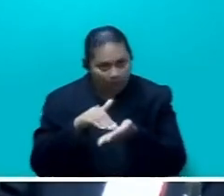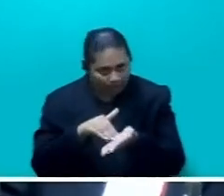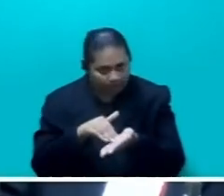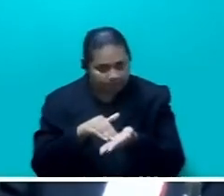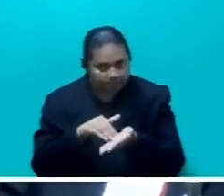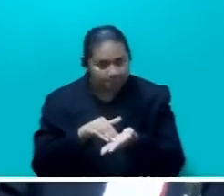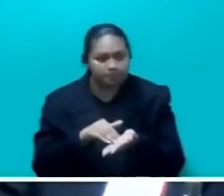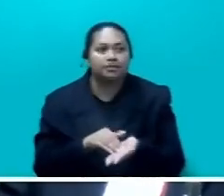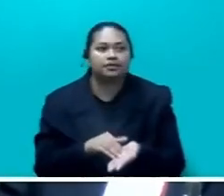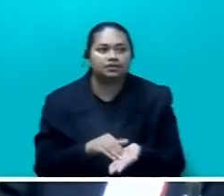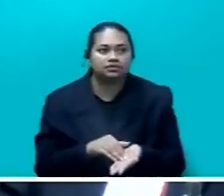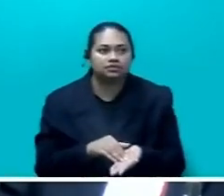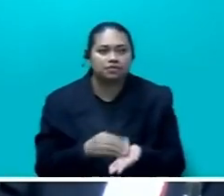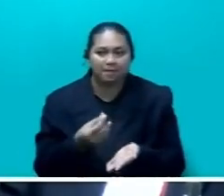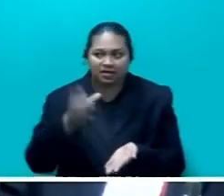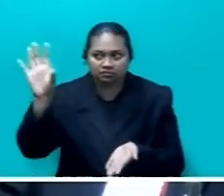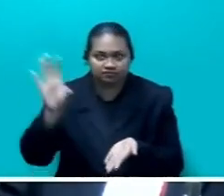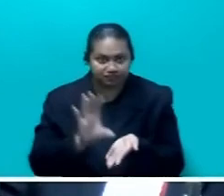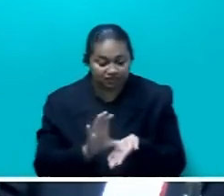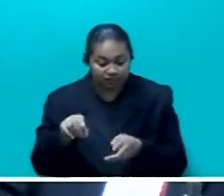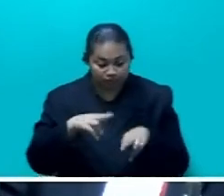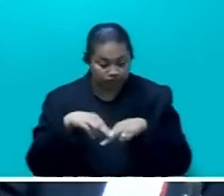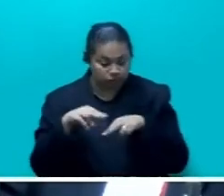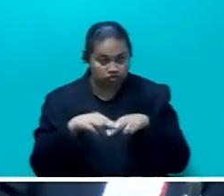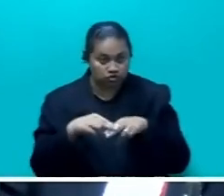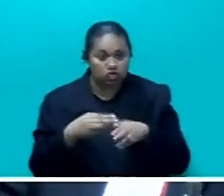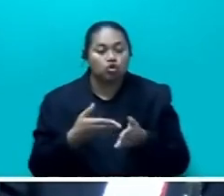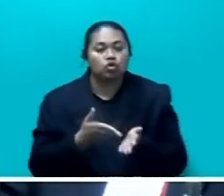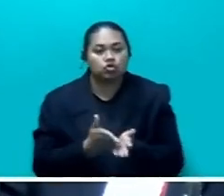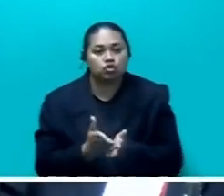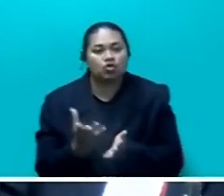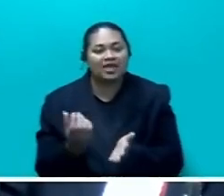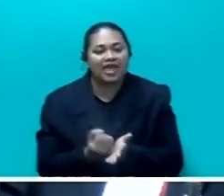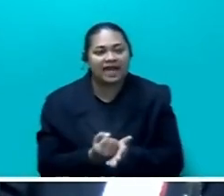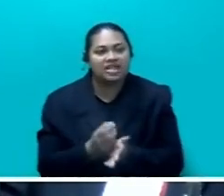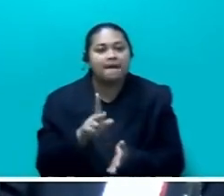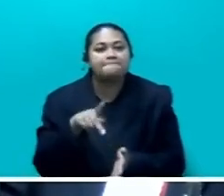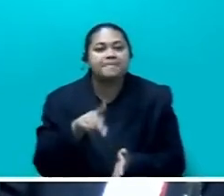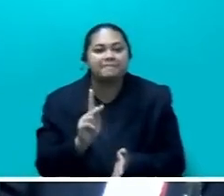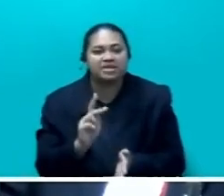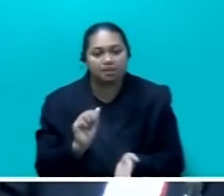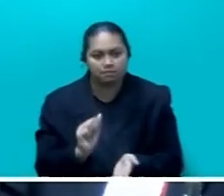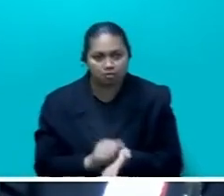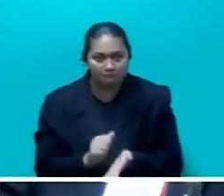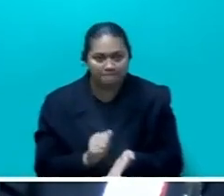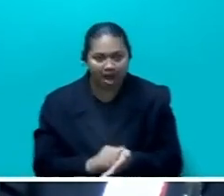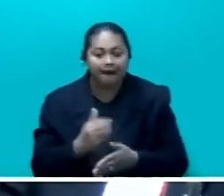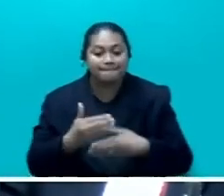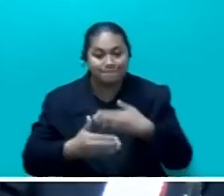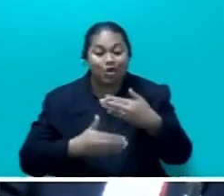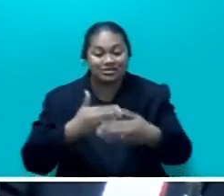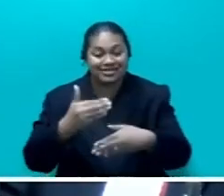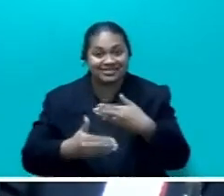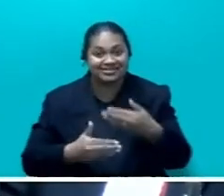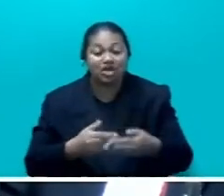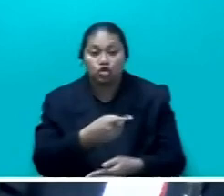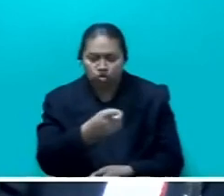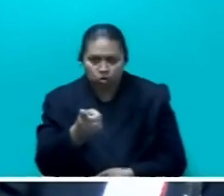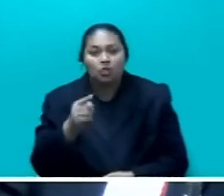investments in Fiji through acquiring permits under the proper process. But you will understand, the